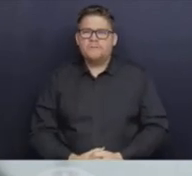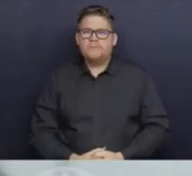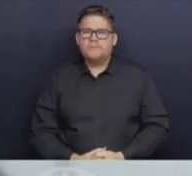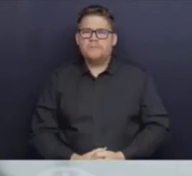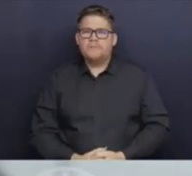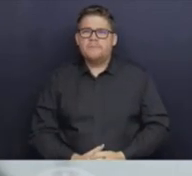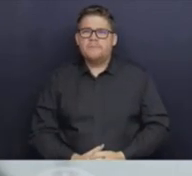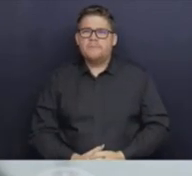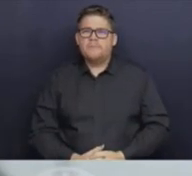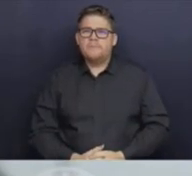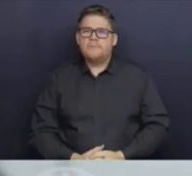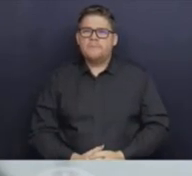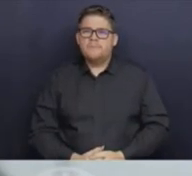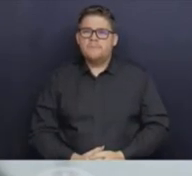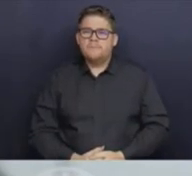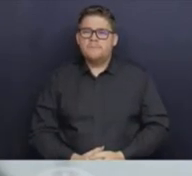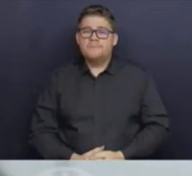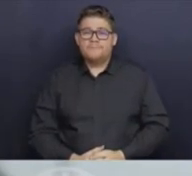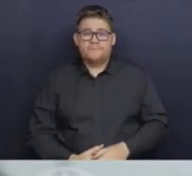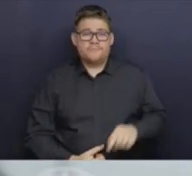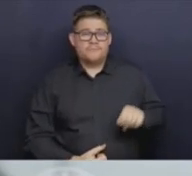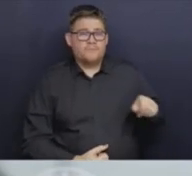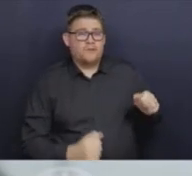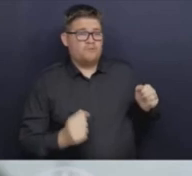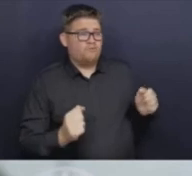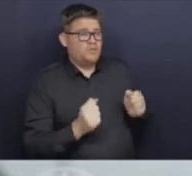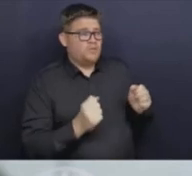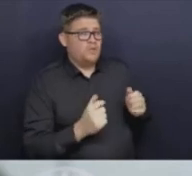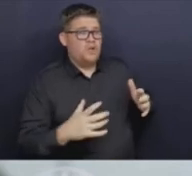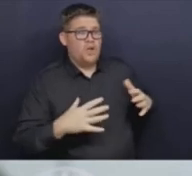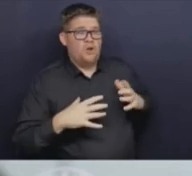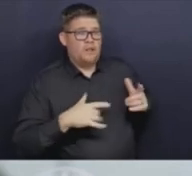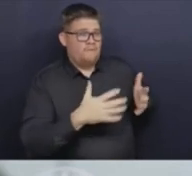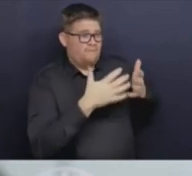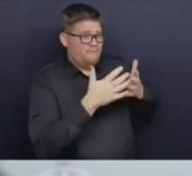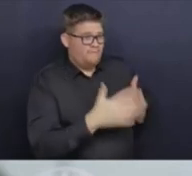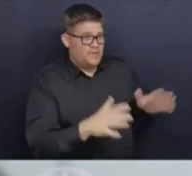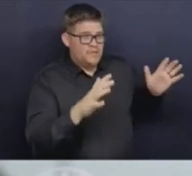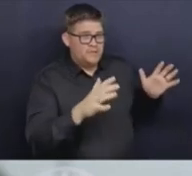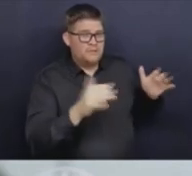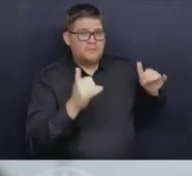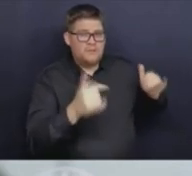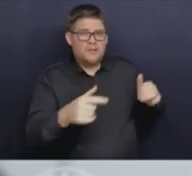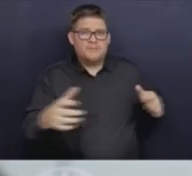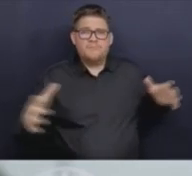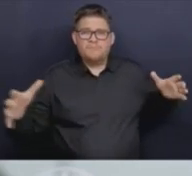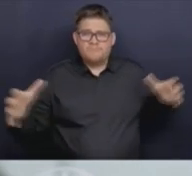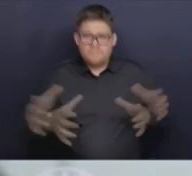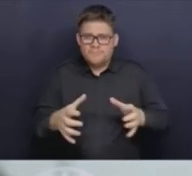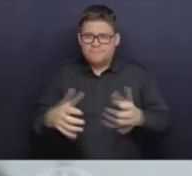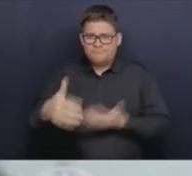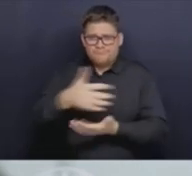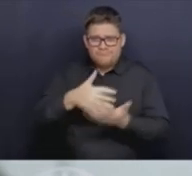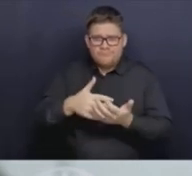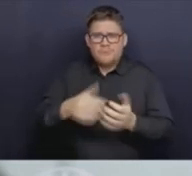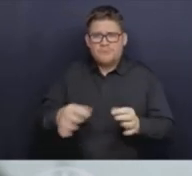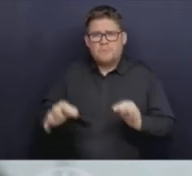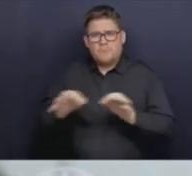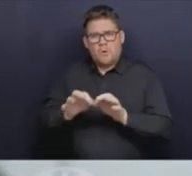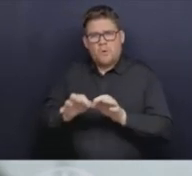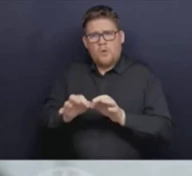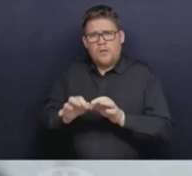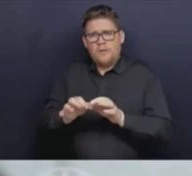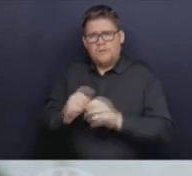to continue to take measures to protect ourselves and others from respiratory viruses and other infections. First and foremost,